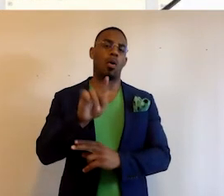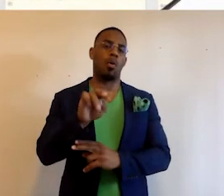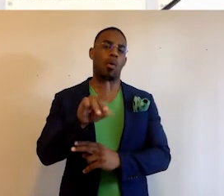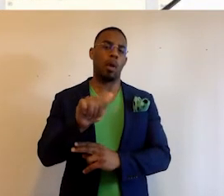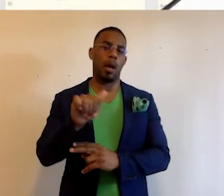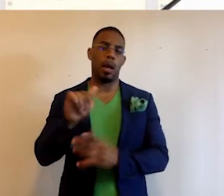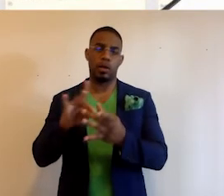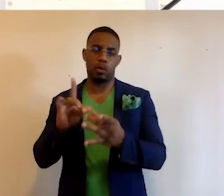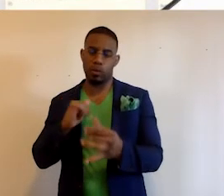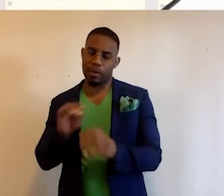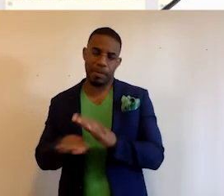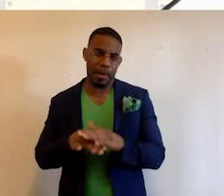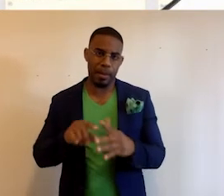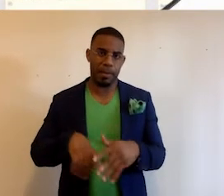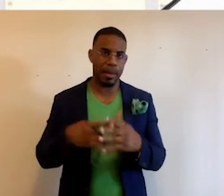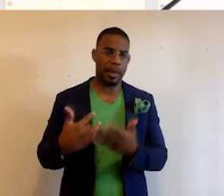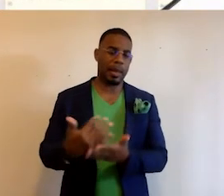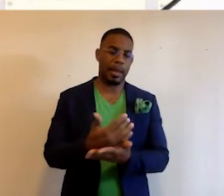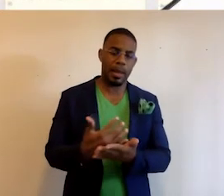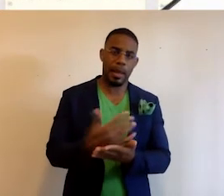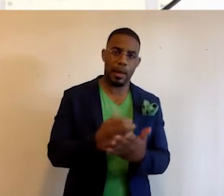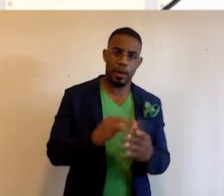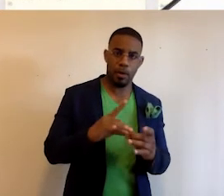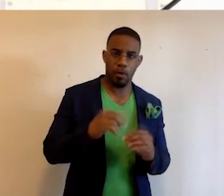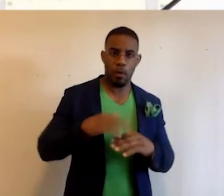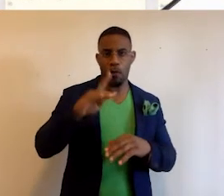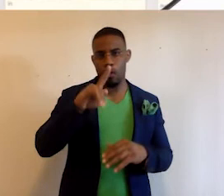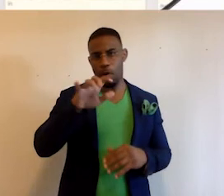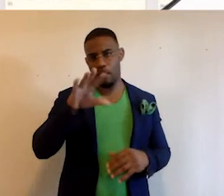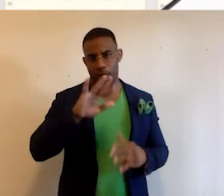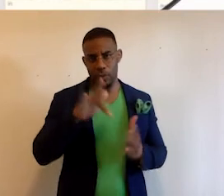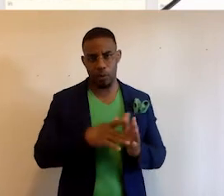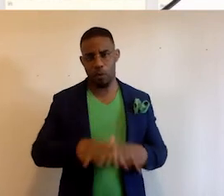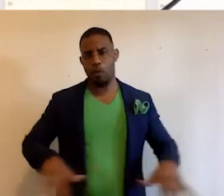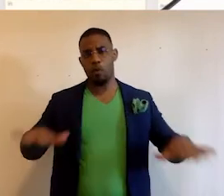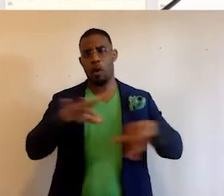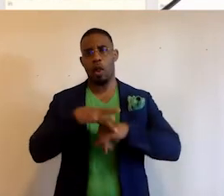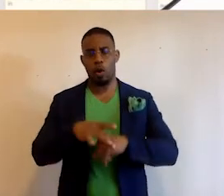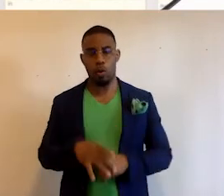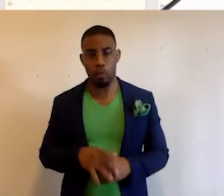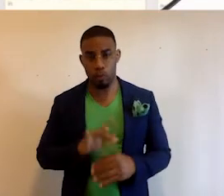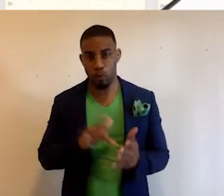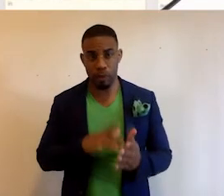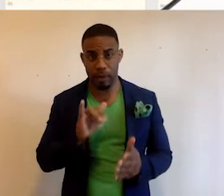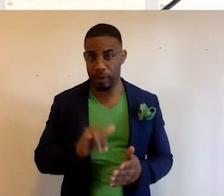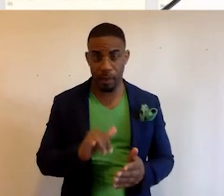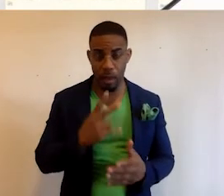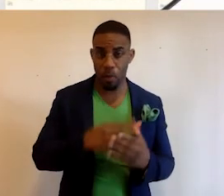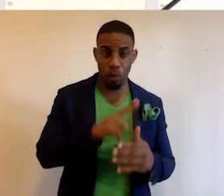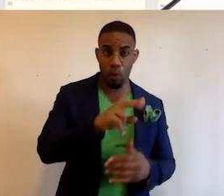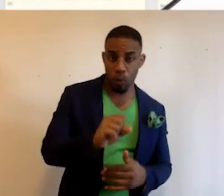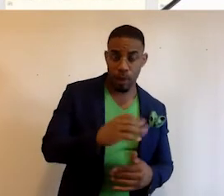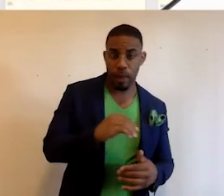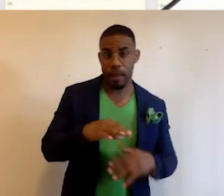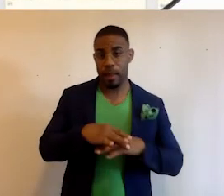We basically began gathering news from over 150 sources around the globe, sources that are both U.S.